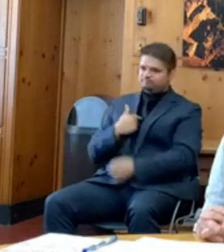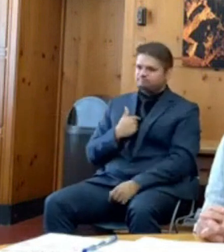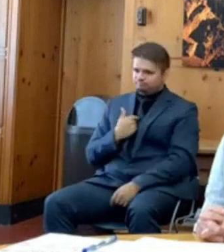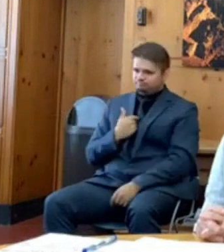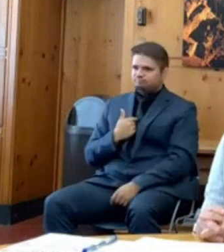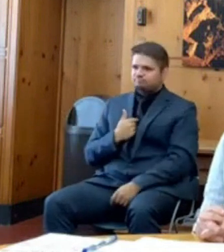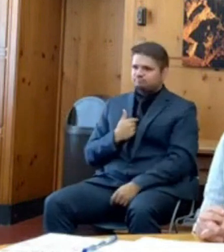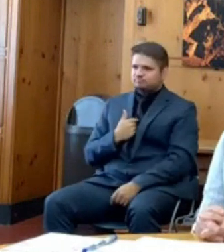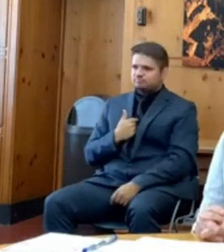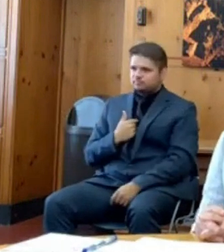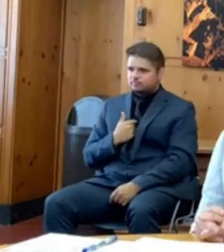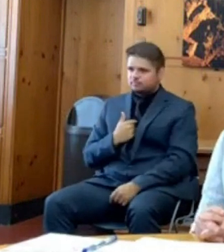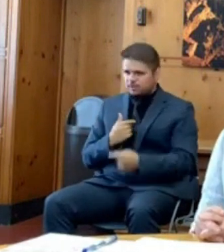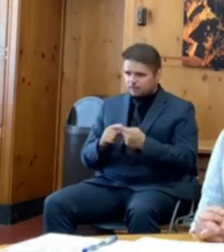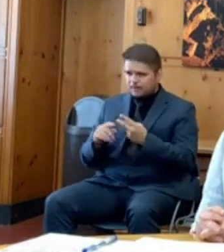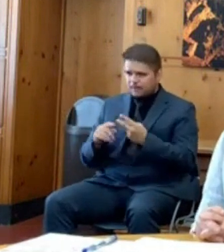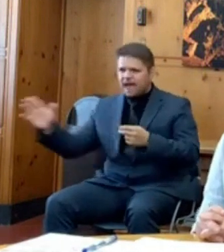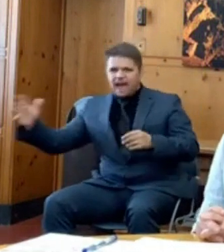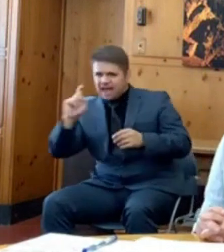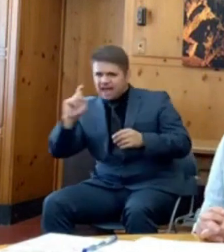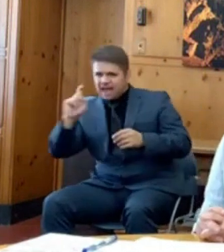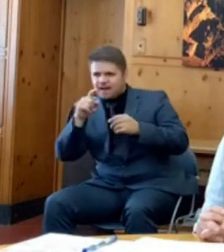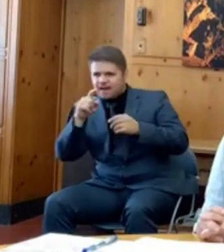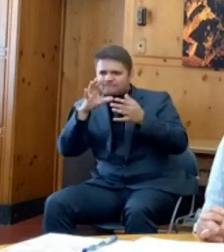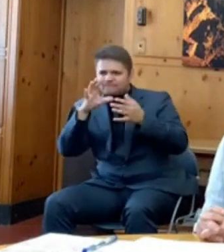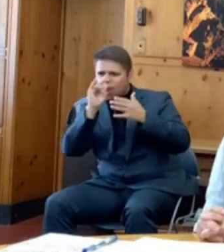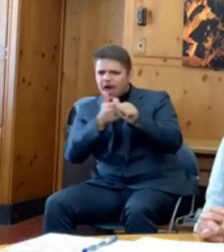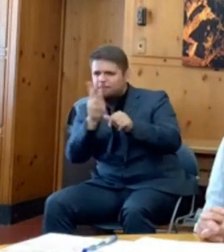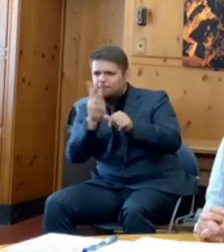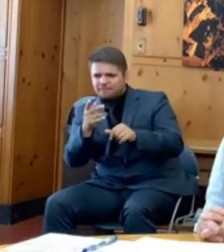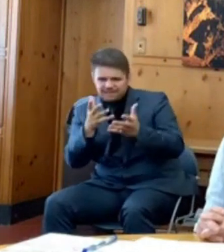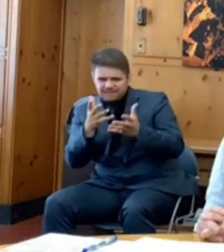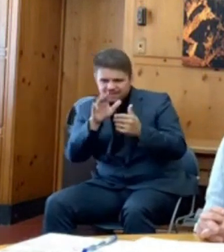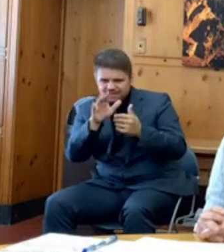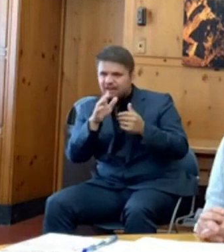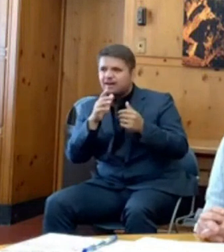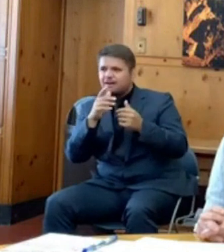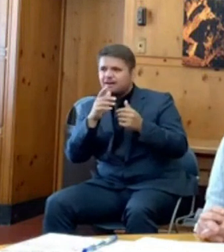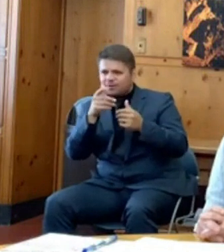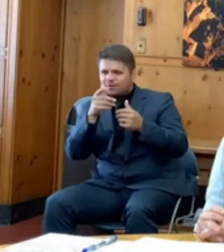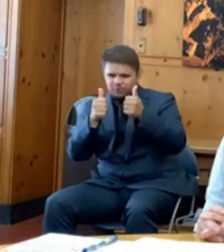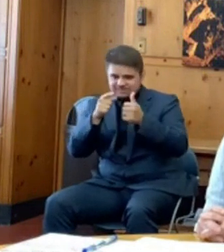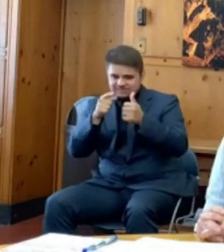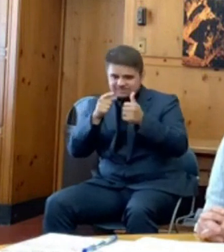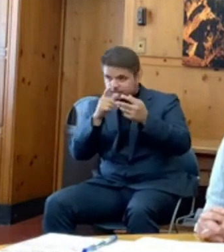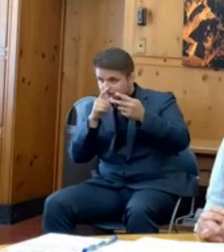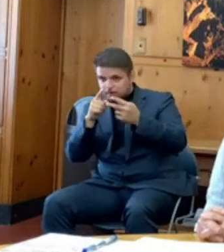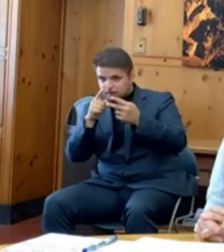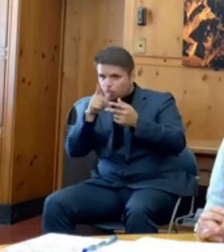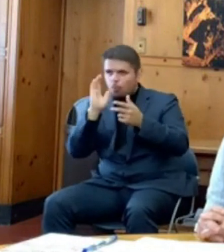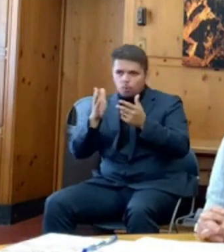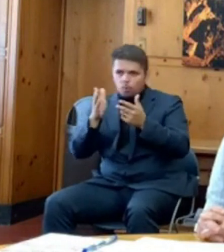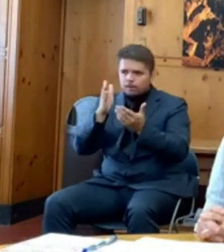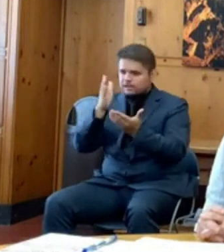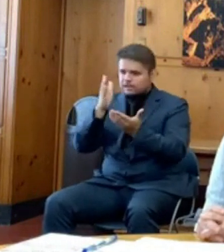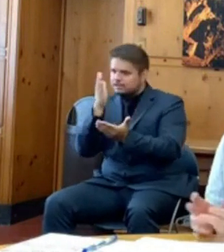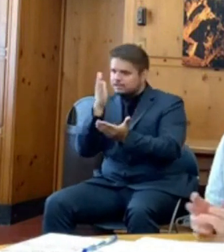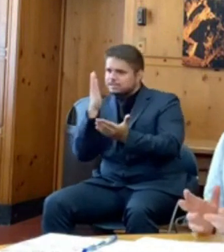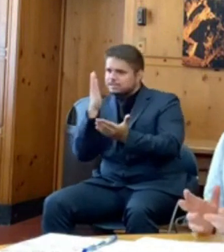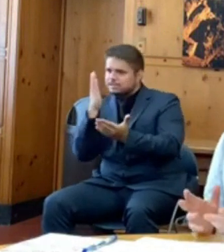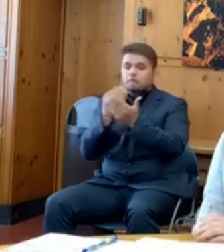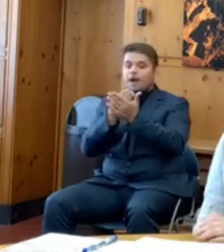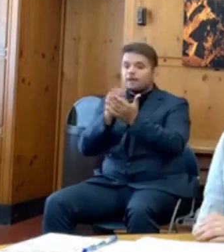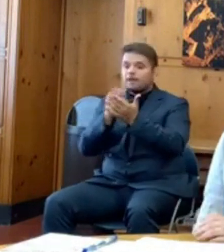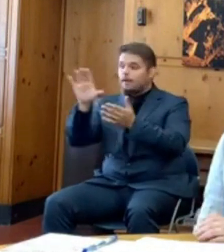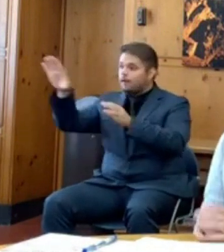it one of your options on the table to strike out the dipping into the PERS reserve fund by executive